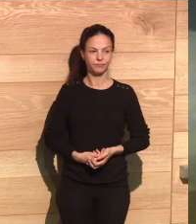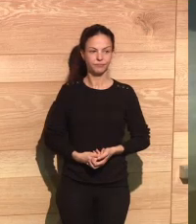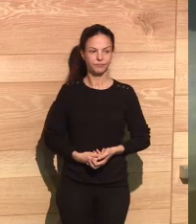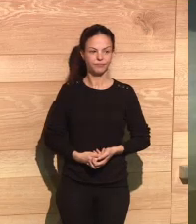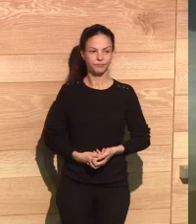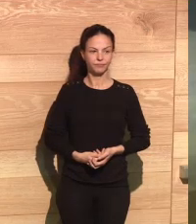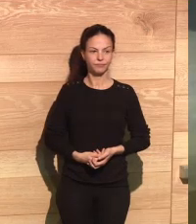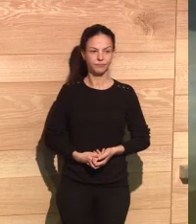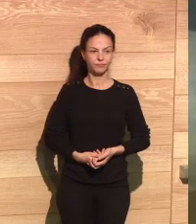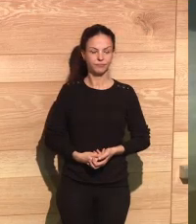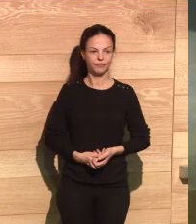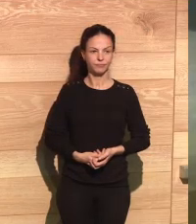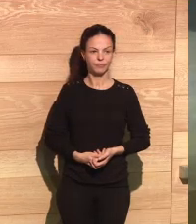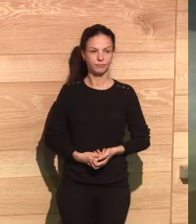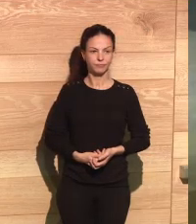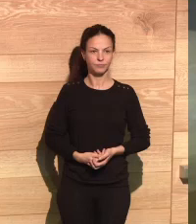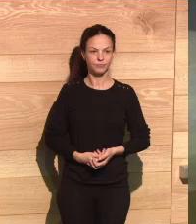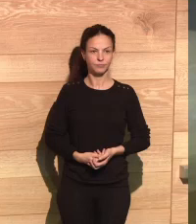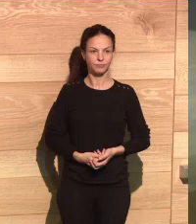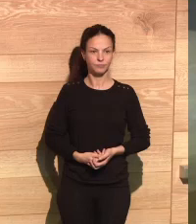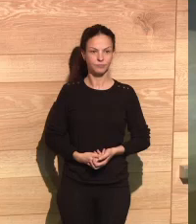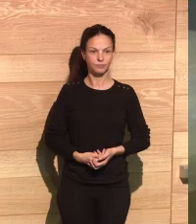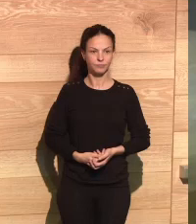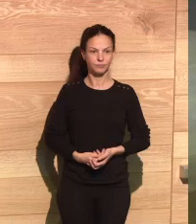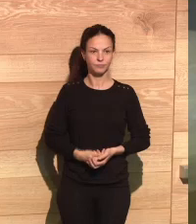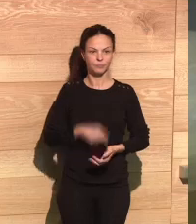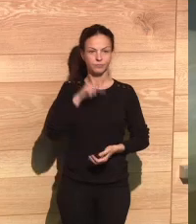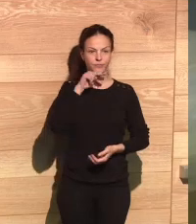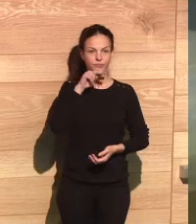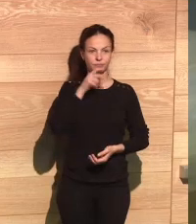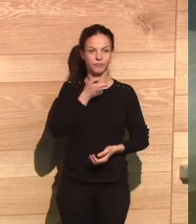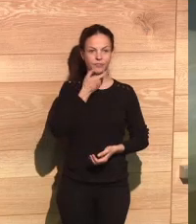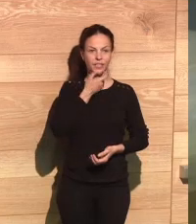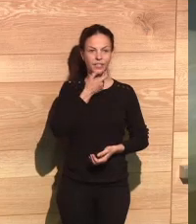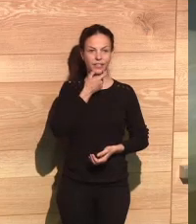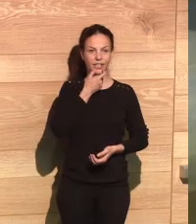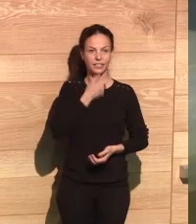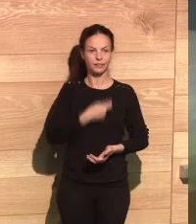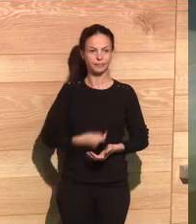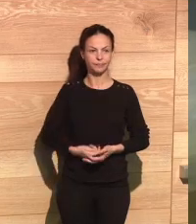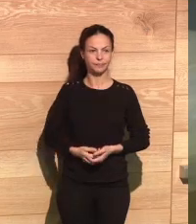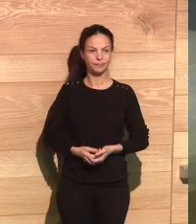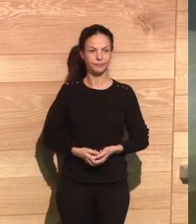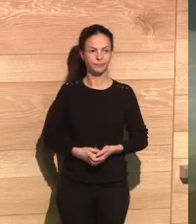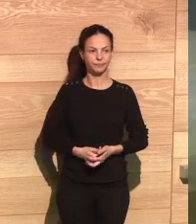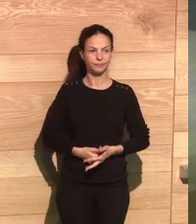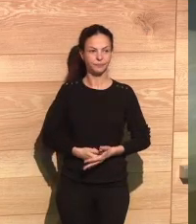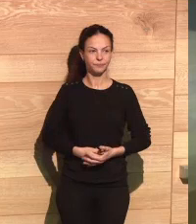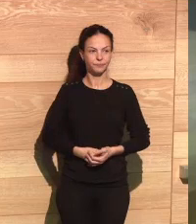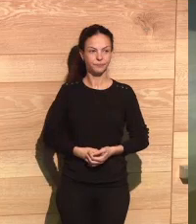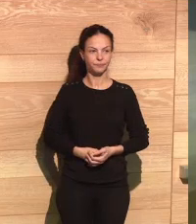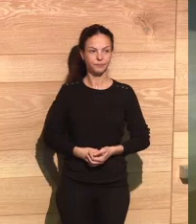and things like self-development. And what I've argued recently in this report is that it's valuable for protecting autonomy.